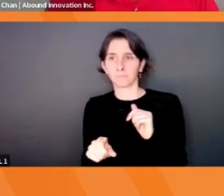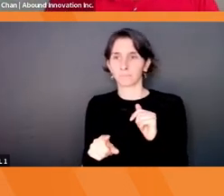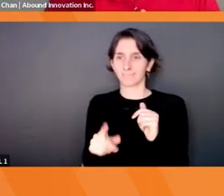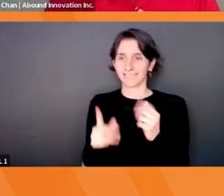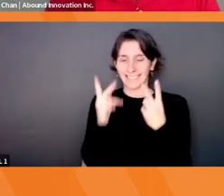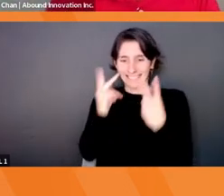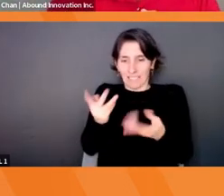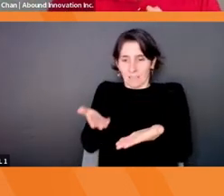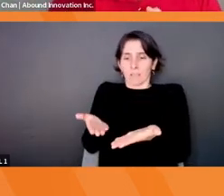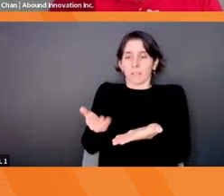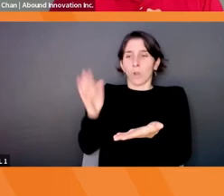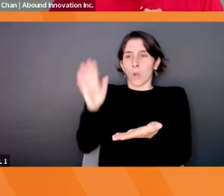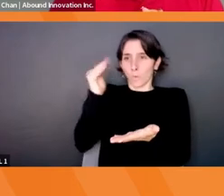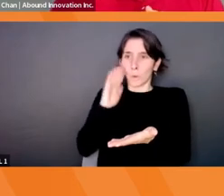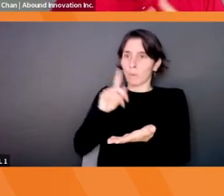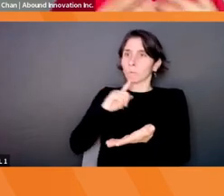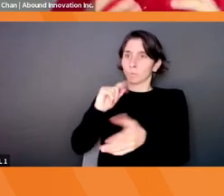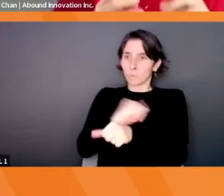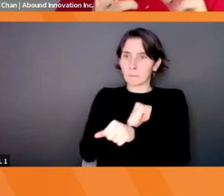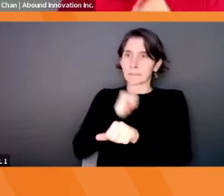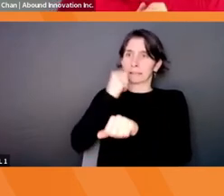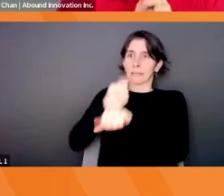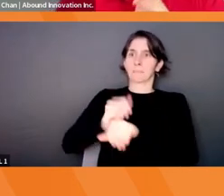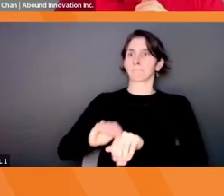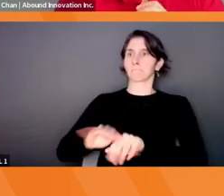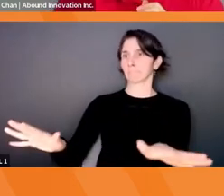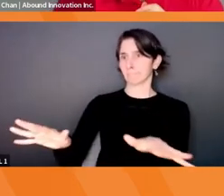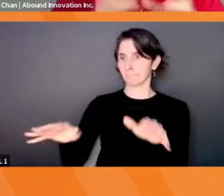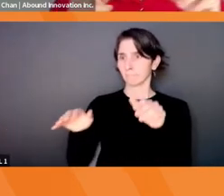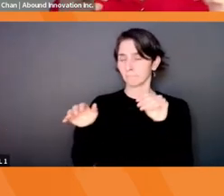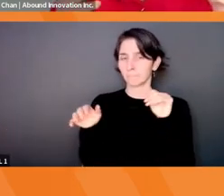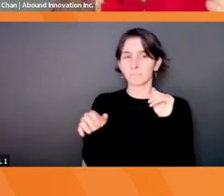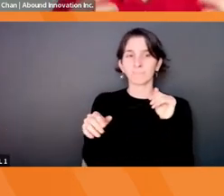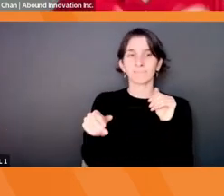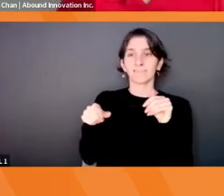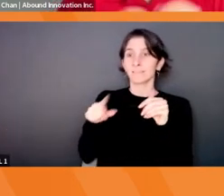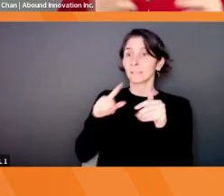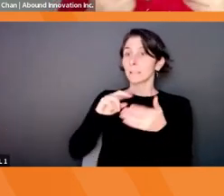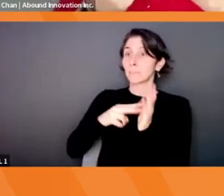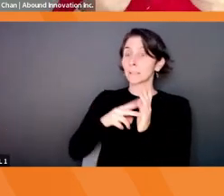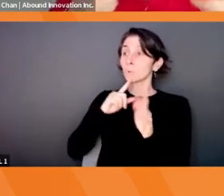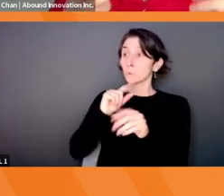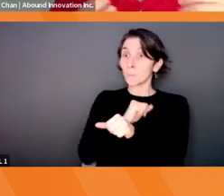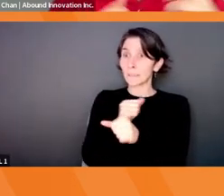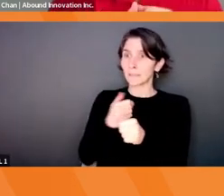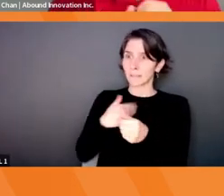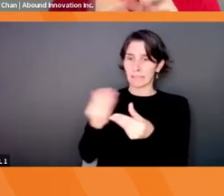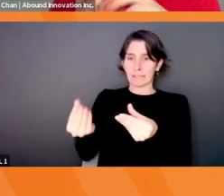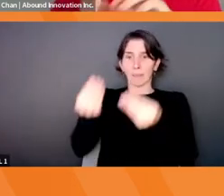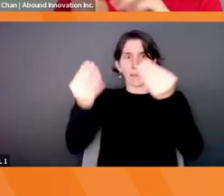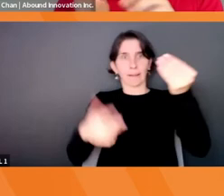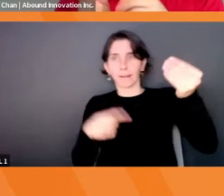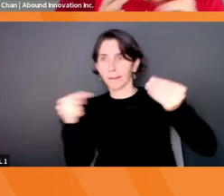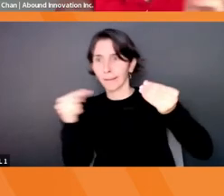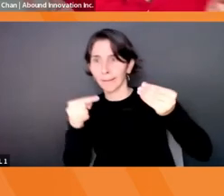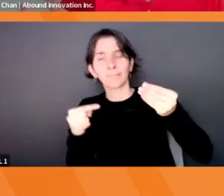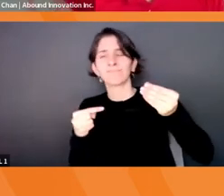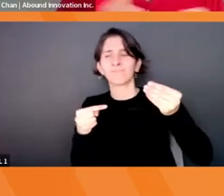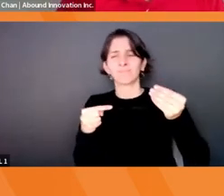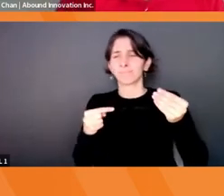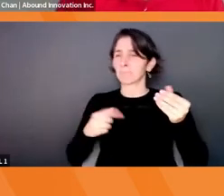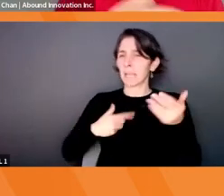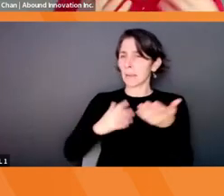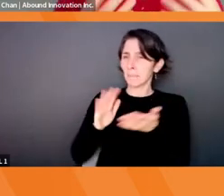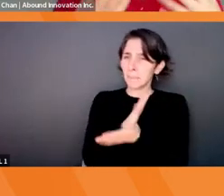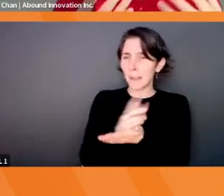out, right? And so, you know, prototype doesn't necessarily need to be like a physical widget, like a, like a thing, it could be like a napkin sketch or